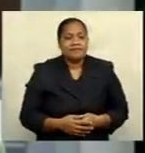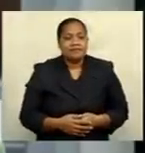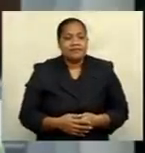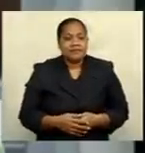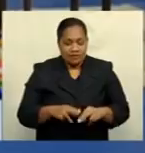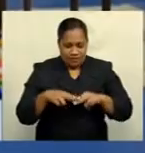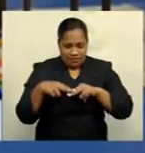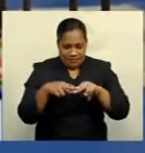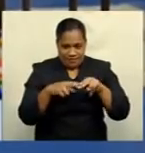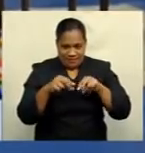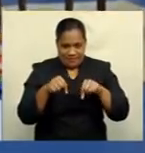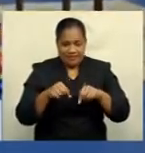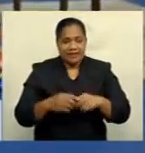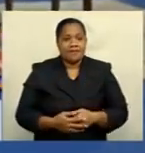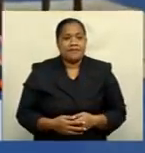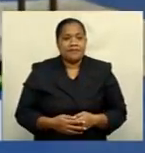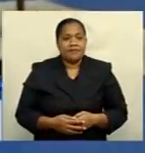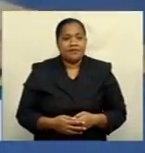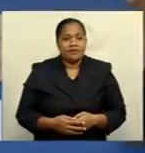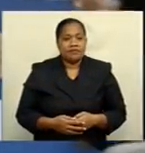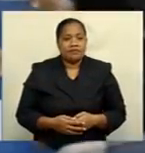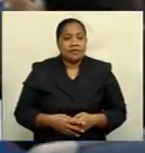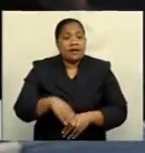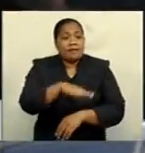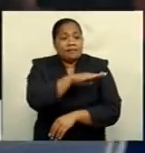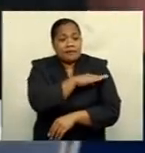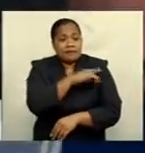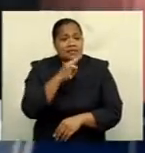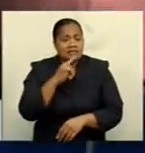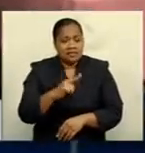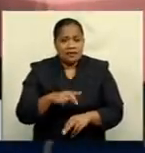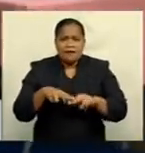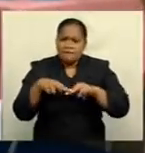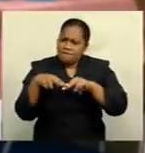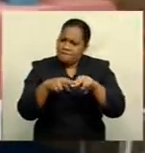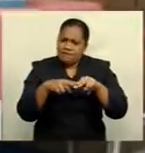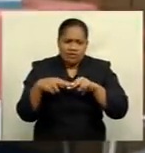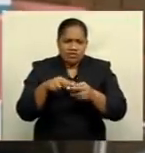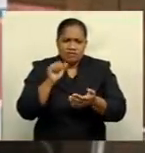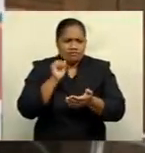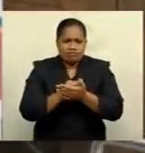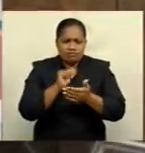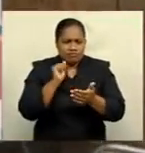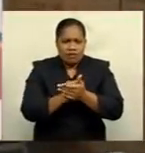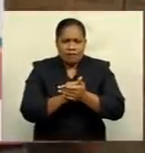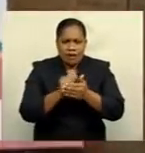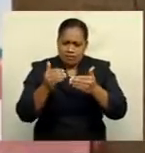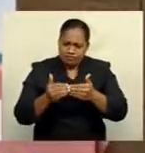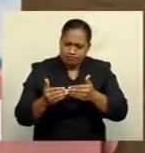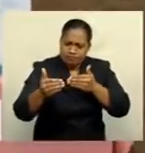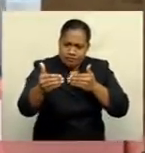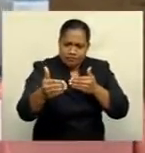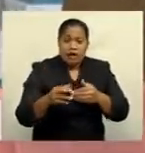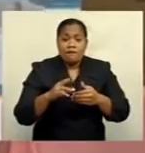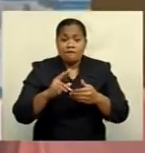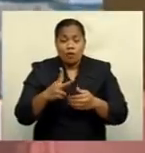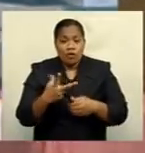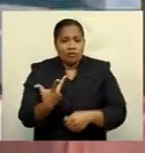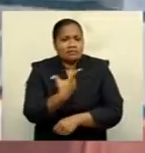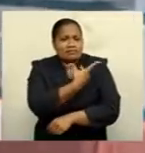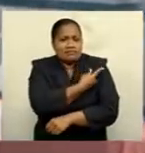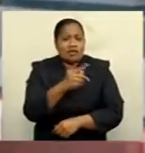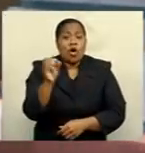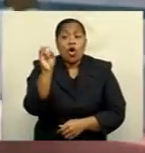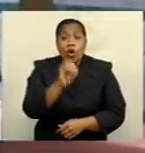Mr. Ganesh Chan. Baini Murama says Fiji is well ahead of schedule to meet the vaccination target of 80% adults by October